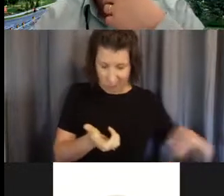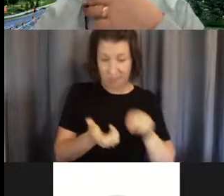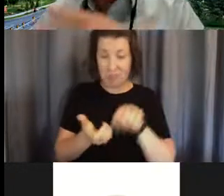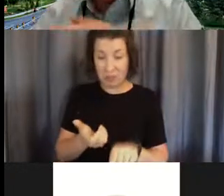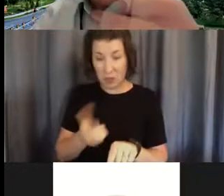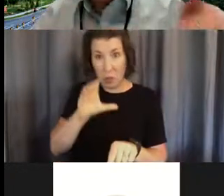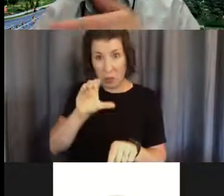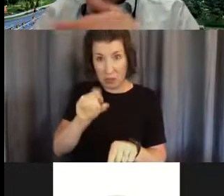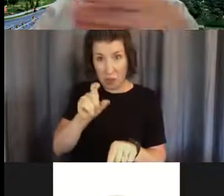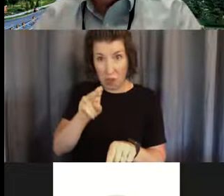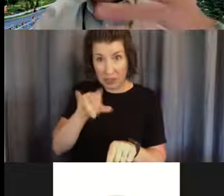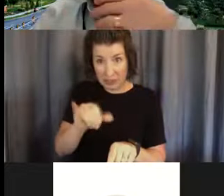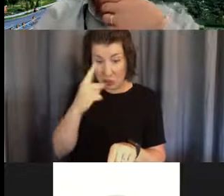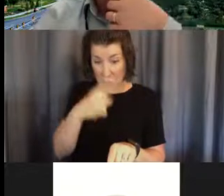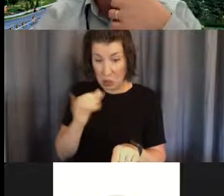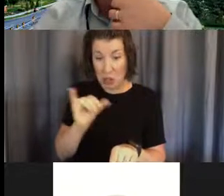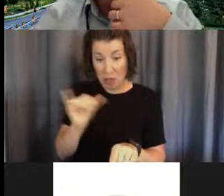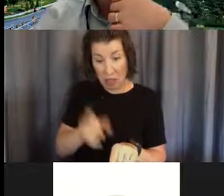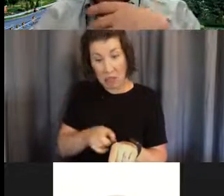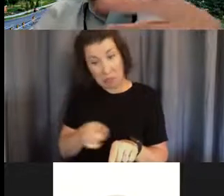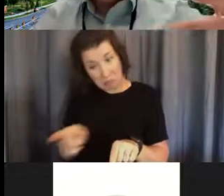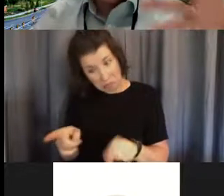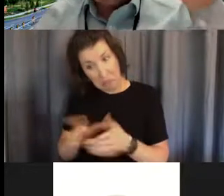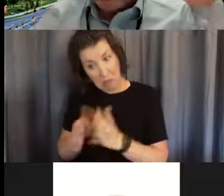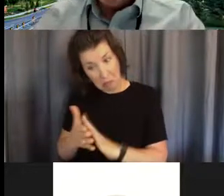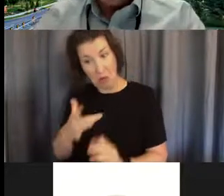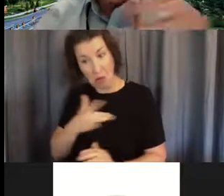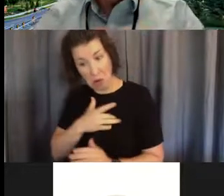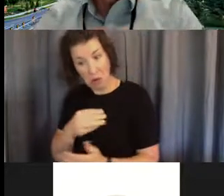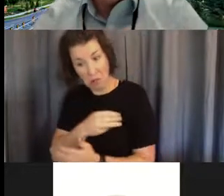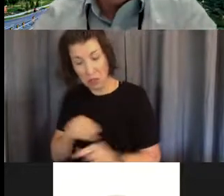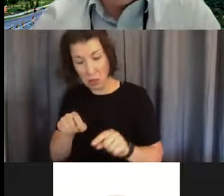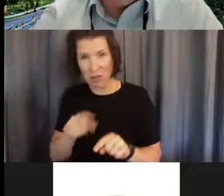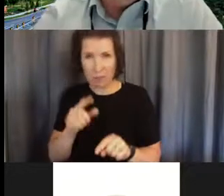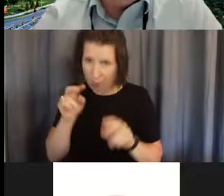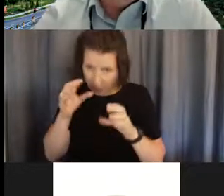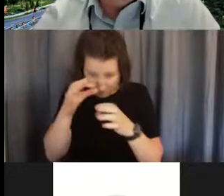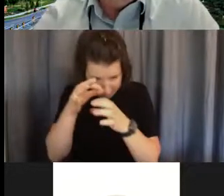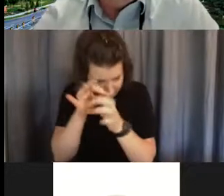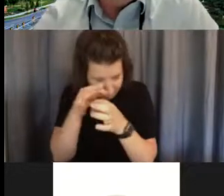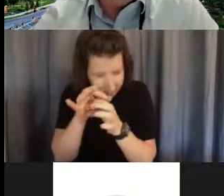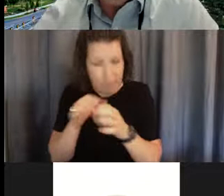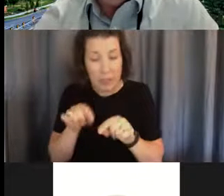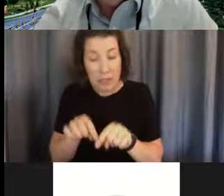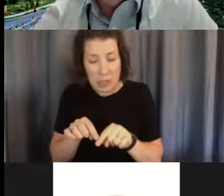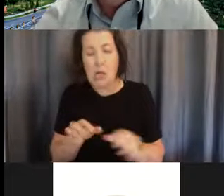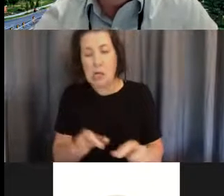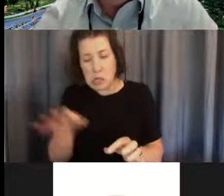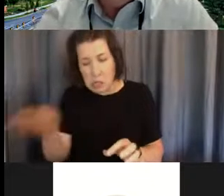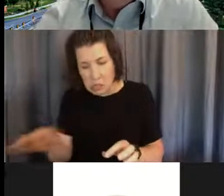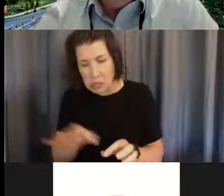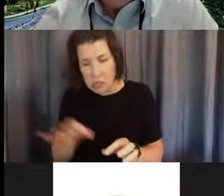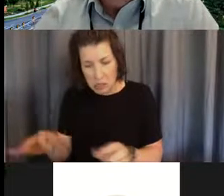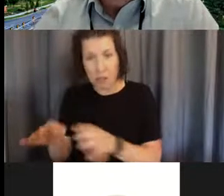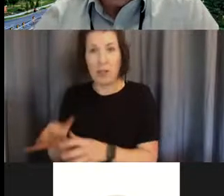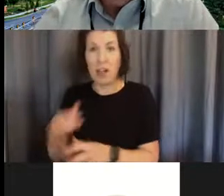looked like they were going towards heart muscle, just, just by looking at them under a microscope. And I did this for about two months.